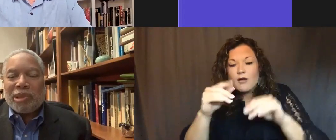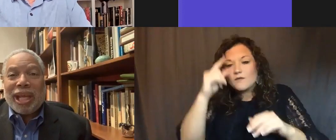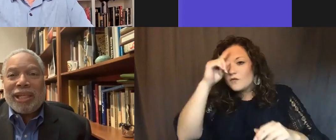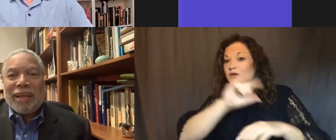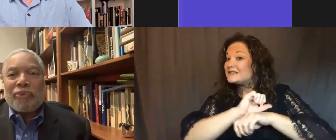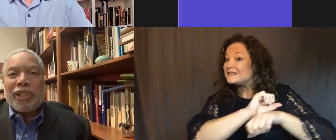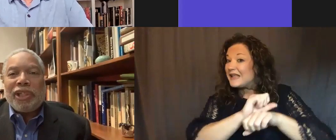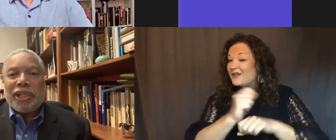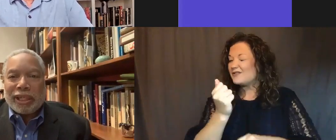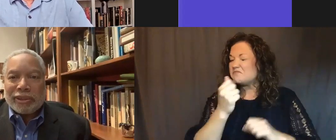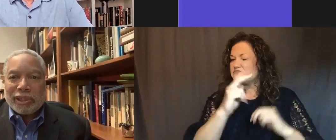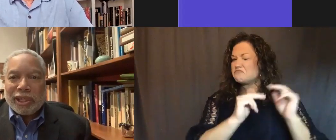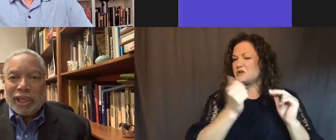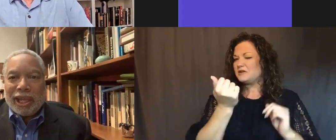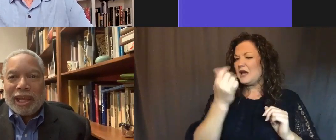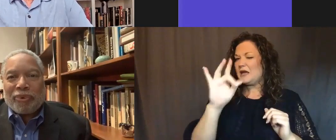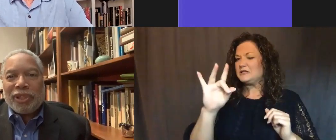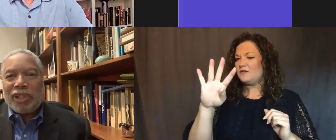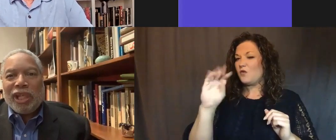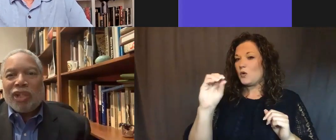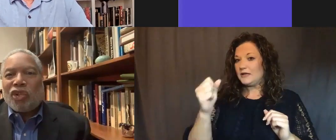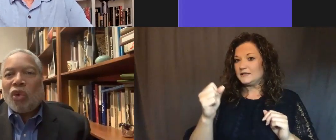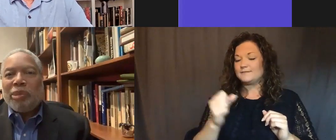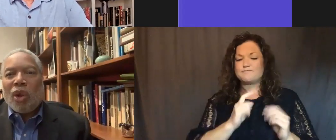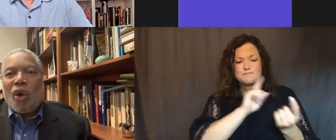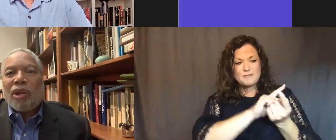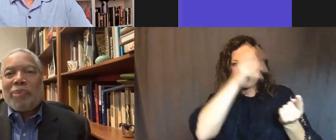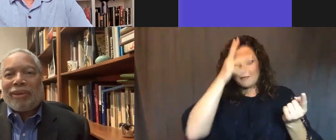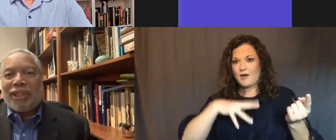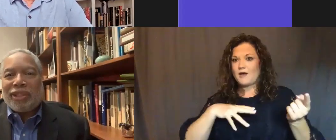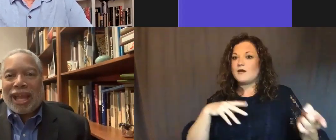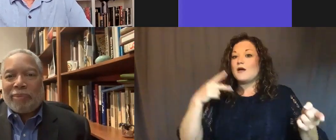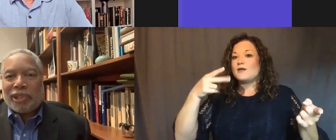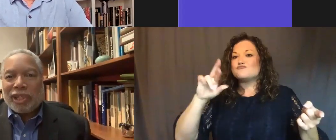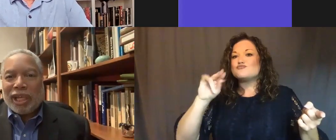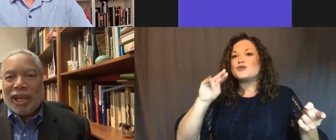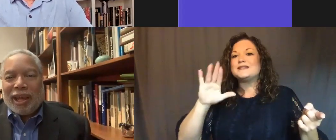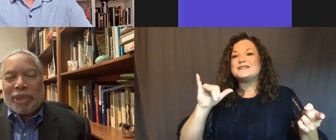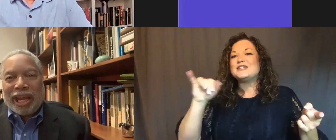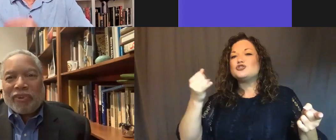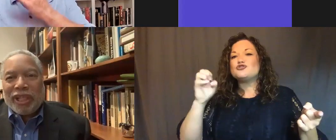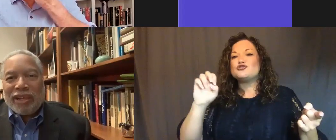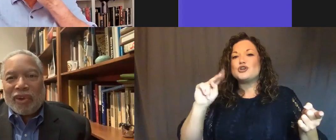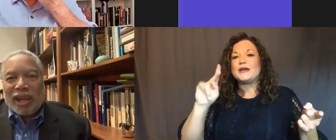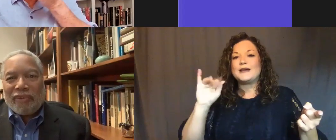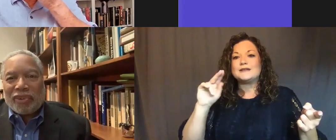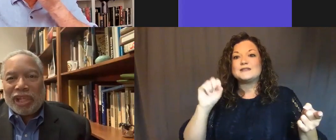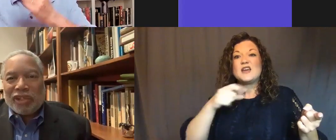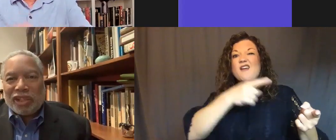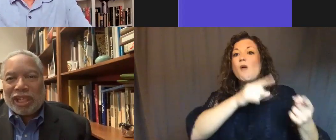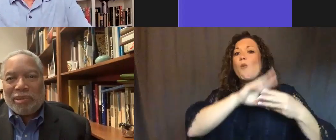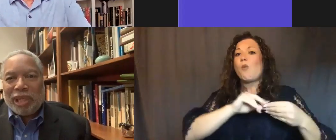was a man named Princey Jenkins. And Princey told me all about these cabins. But after the end of our